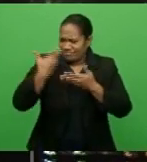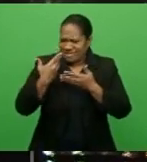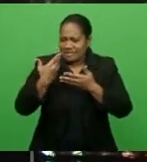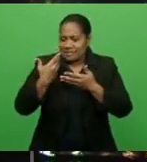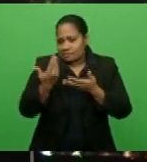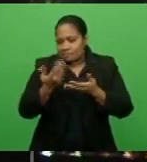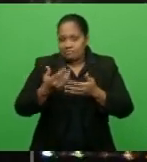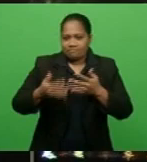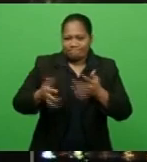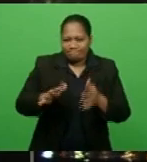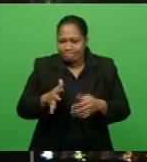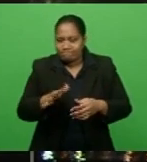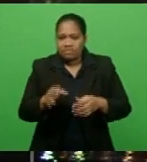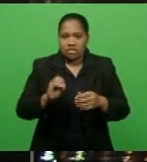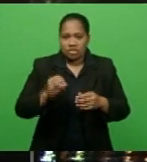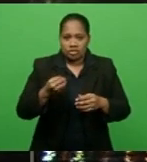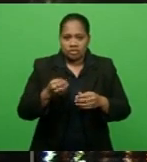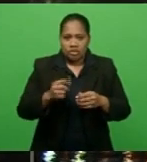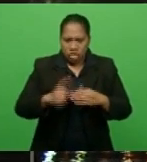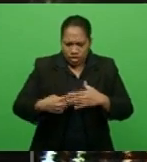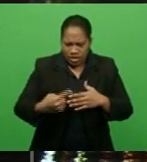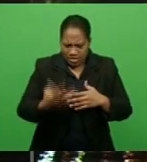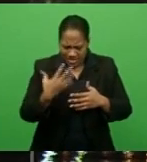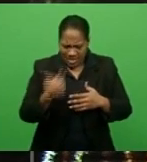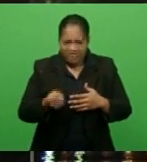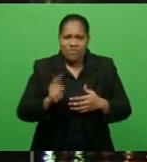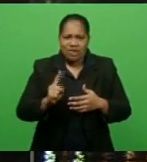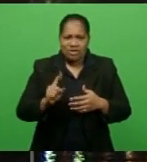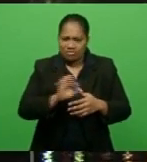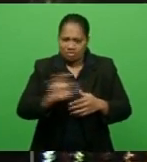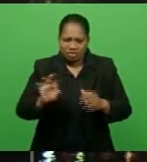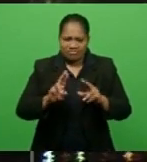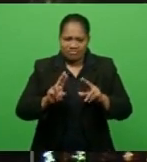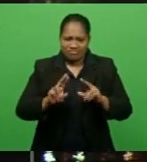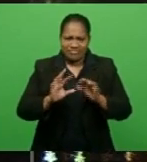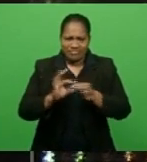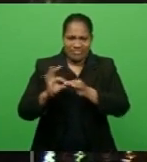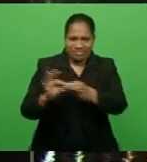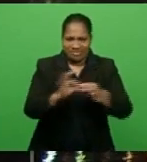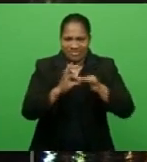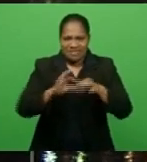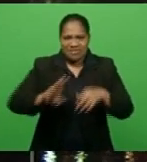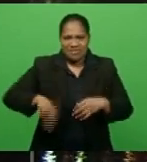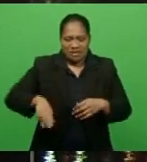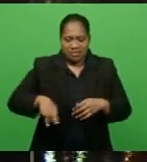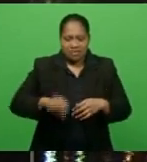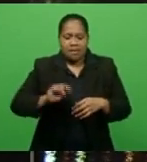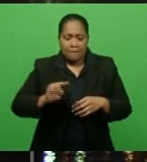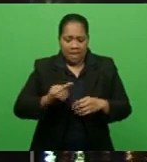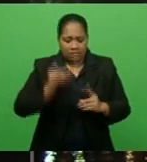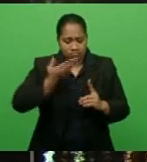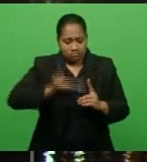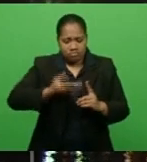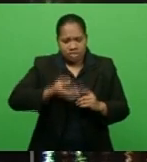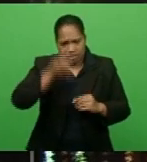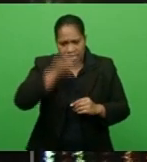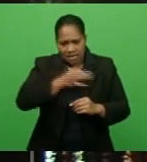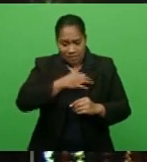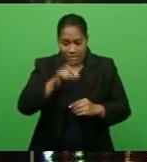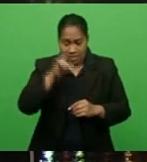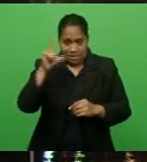continued reports of disunity amongst its members. However, Ndui Tuturanga believes the party made great progress yesterday,